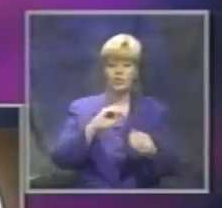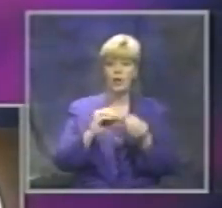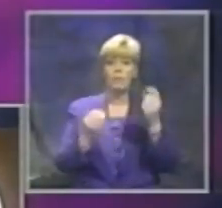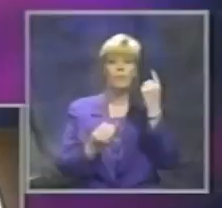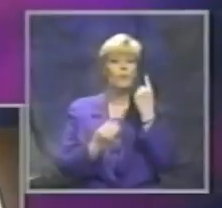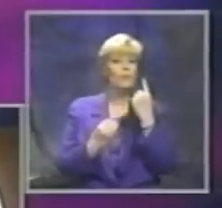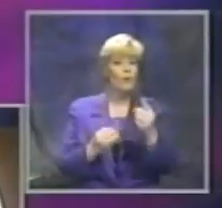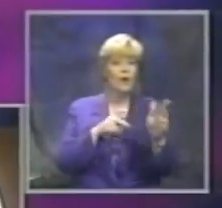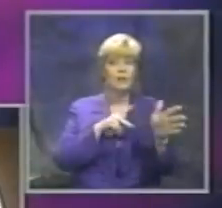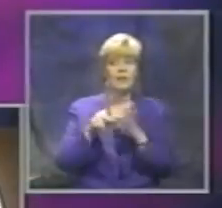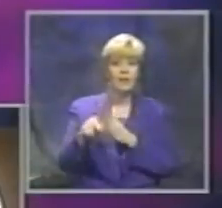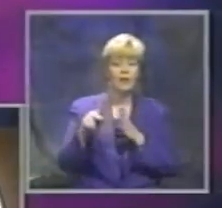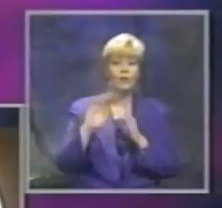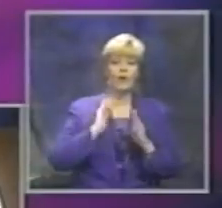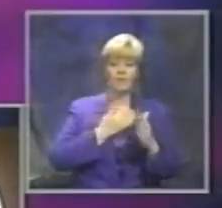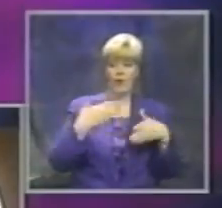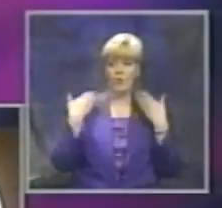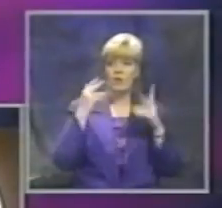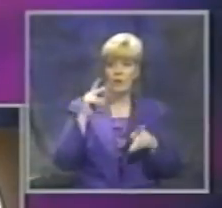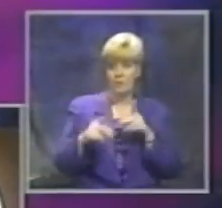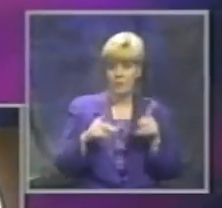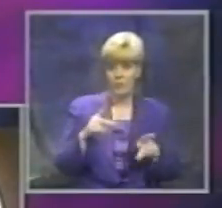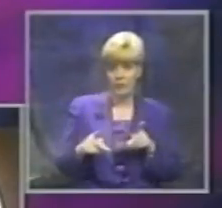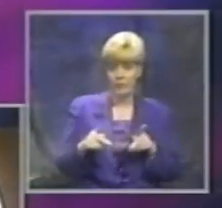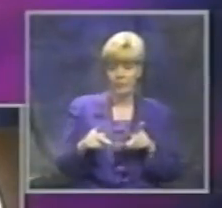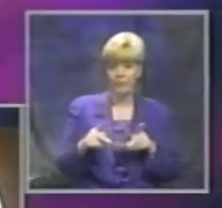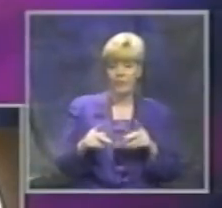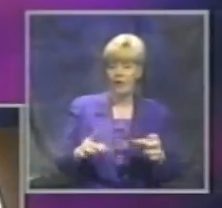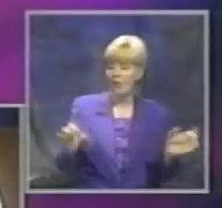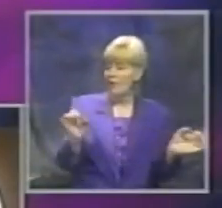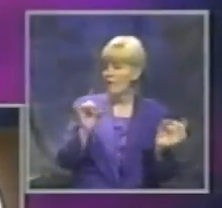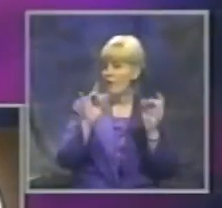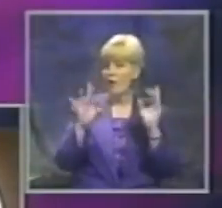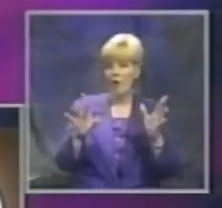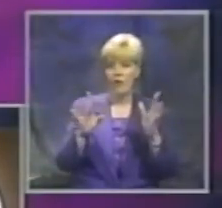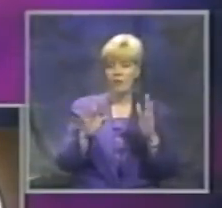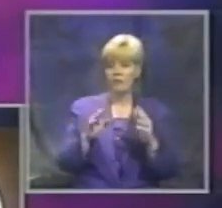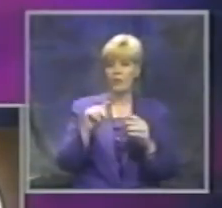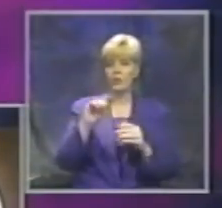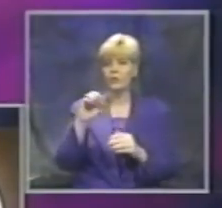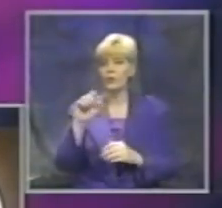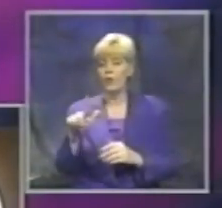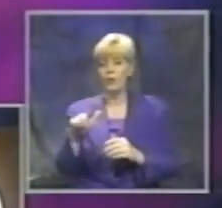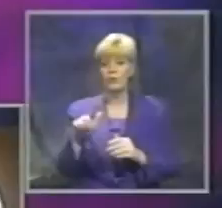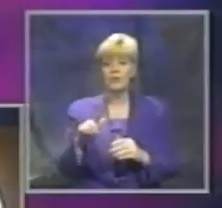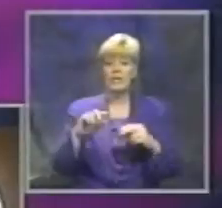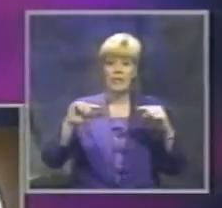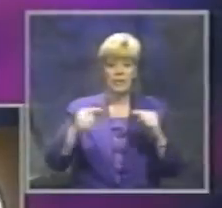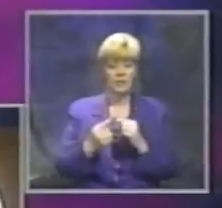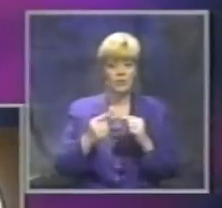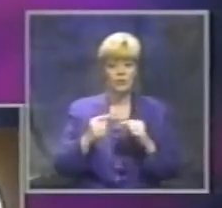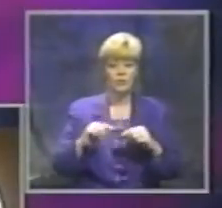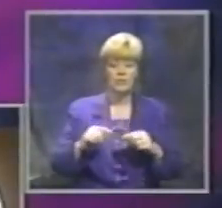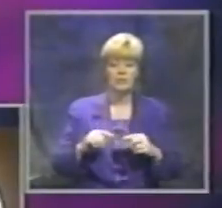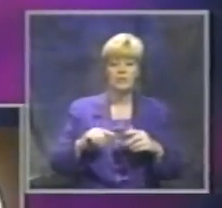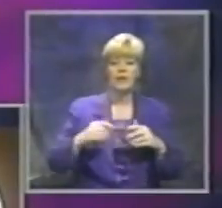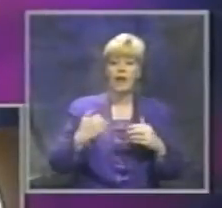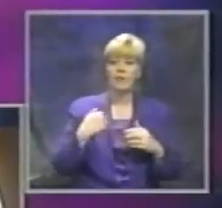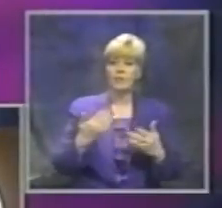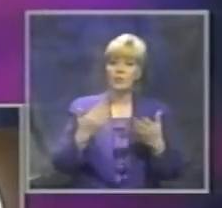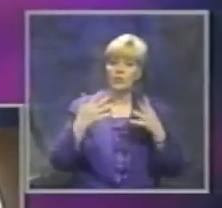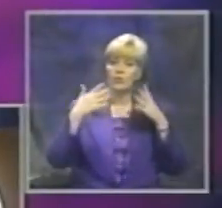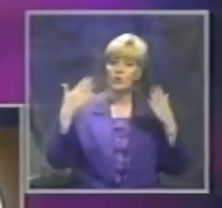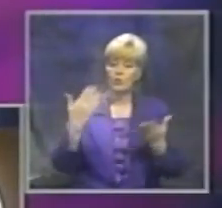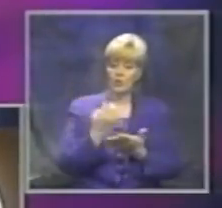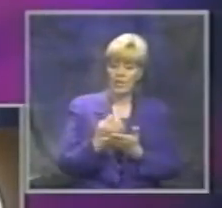one killer of our young people. A horrible human toll. And injuries inflict a huge economic